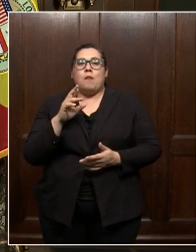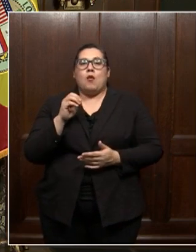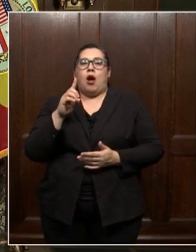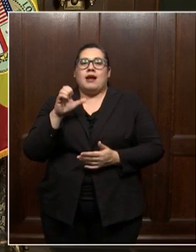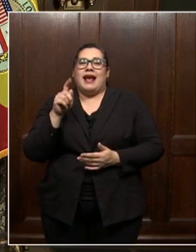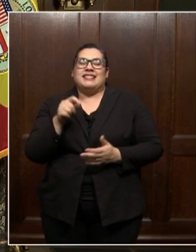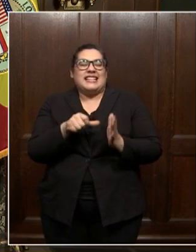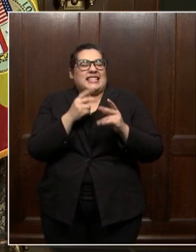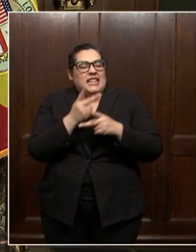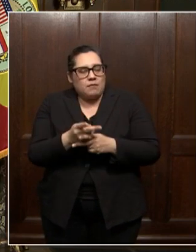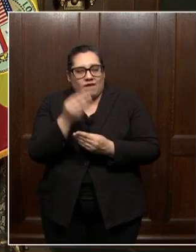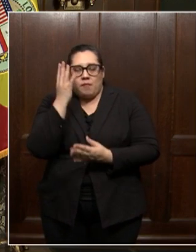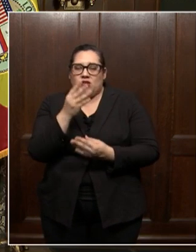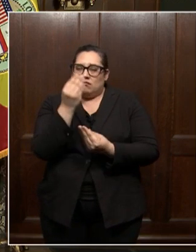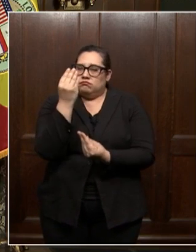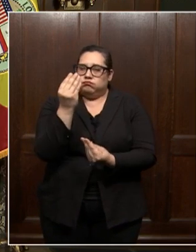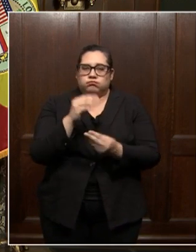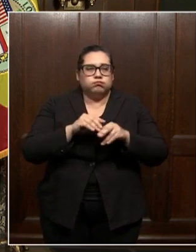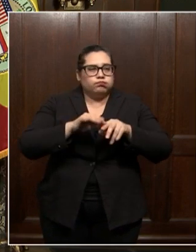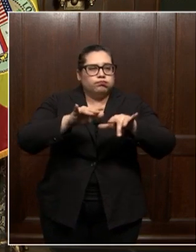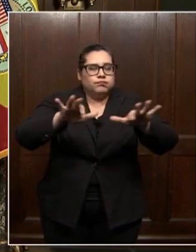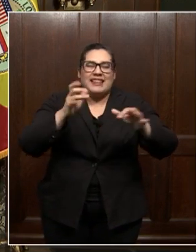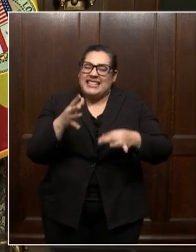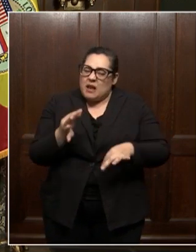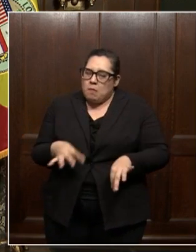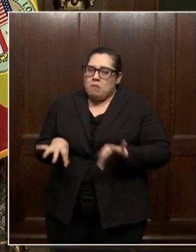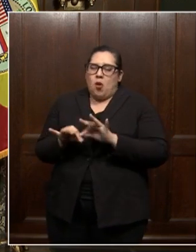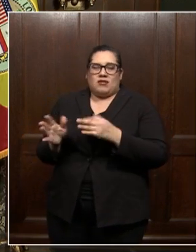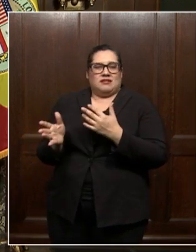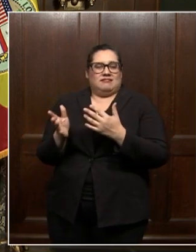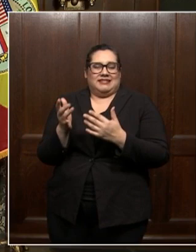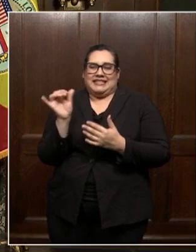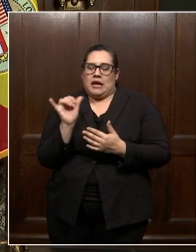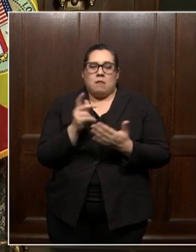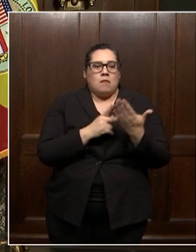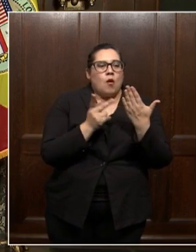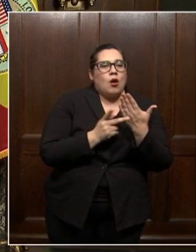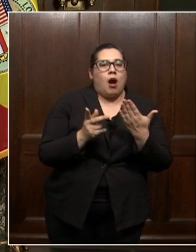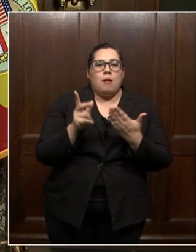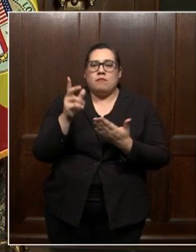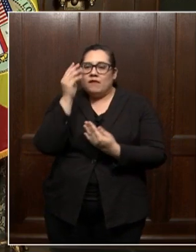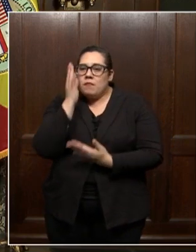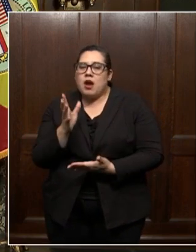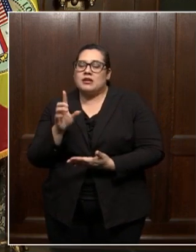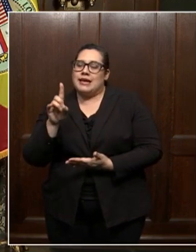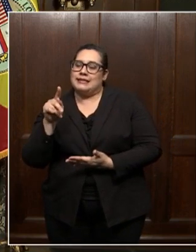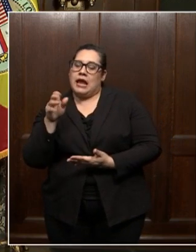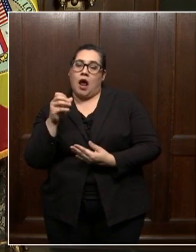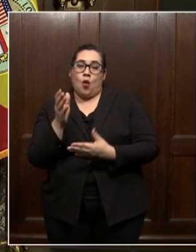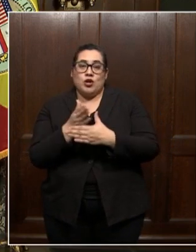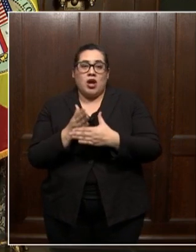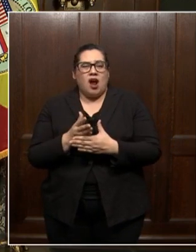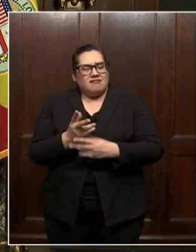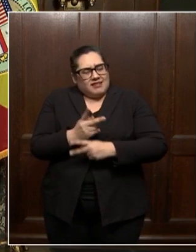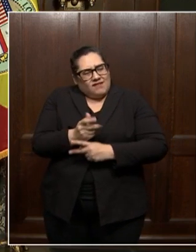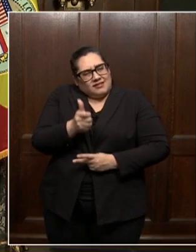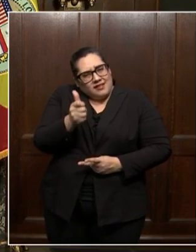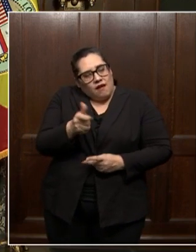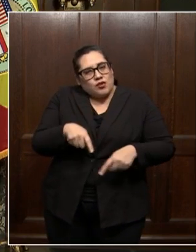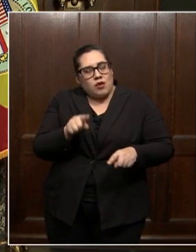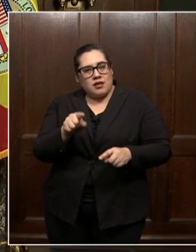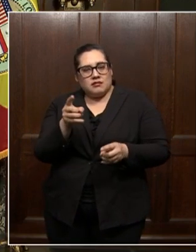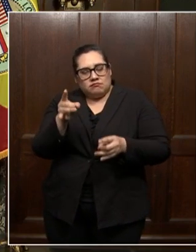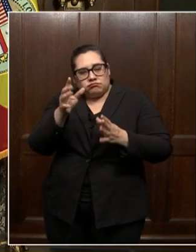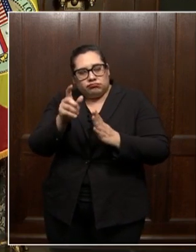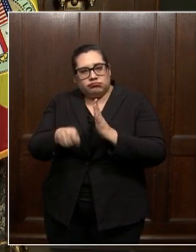information out there. This is as critical as any program, any data that we share, to look after ourselves during this. And this